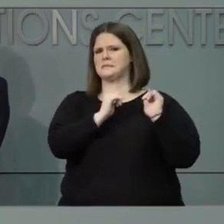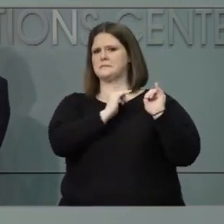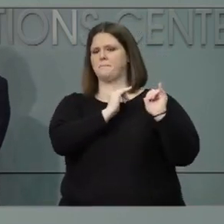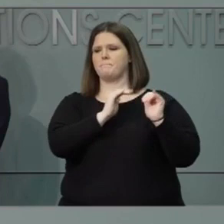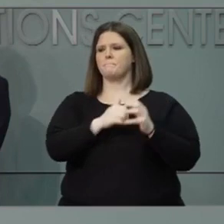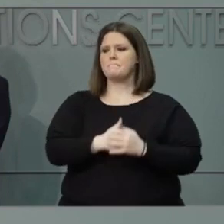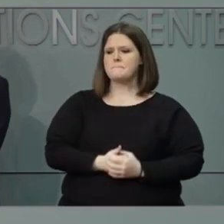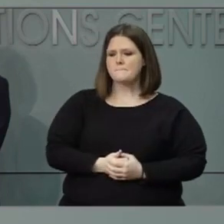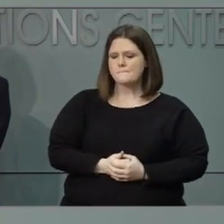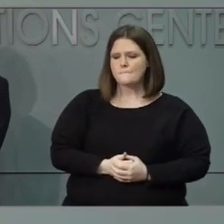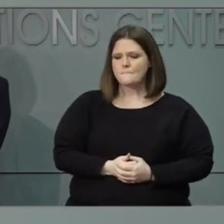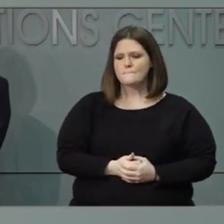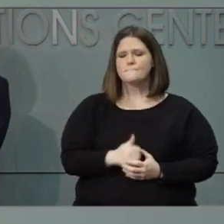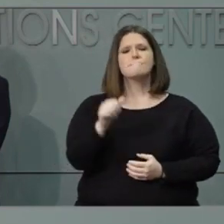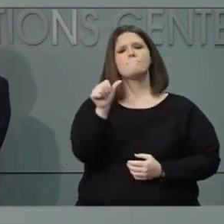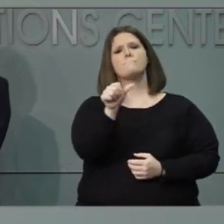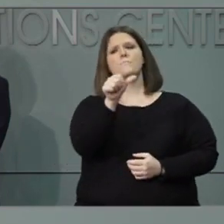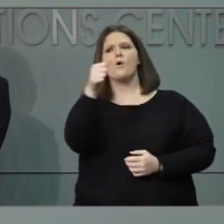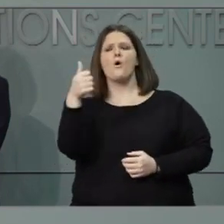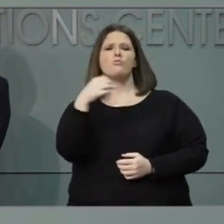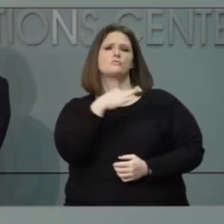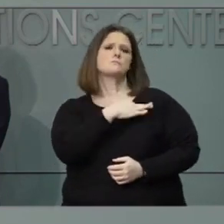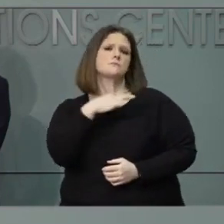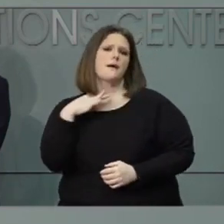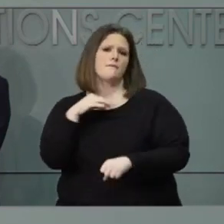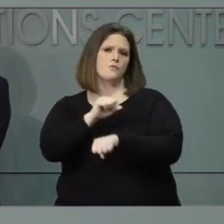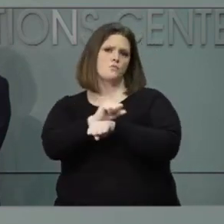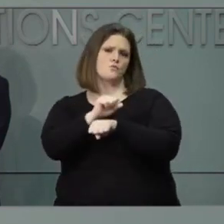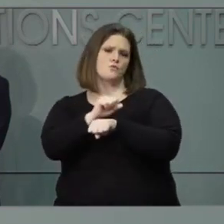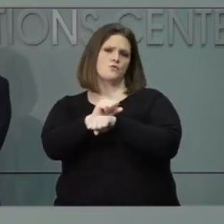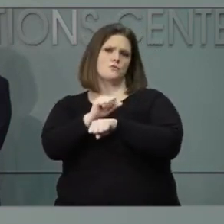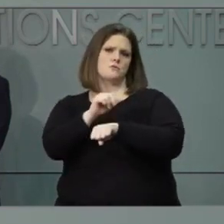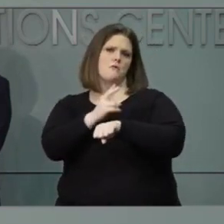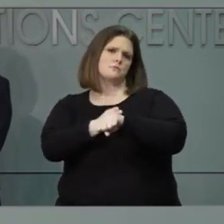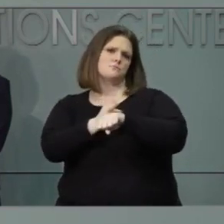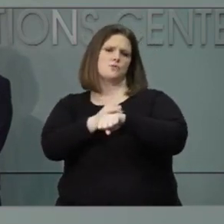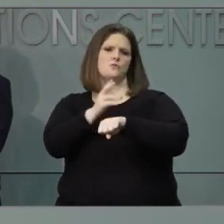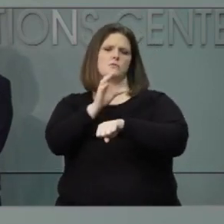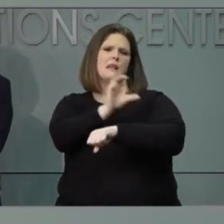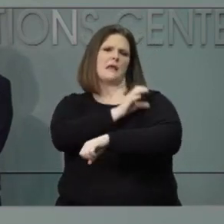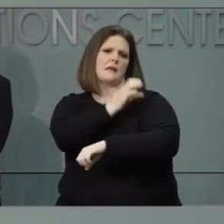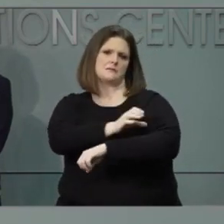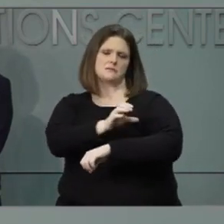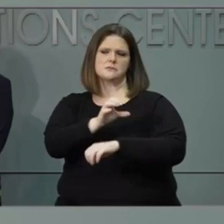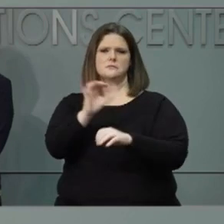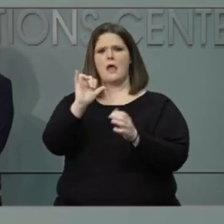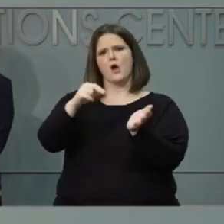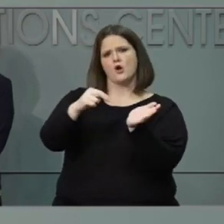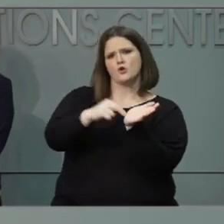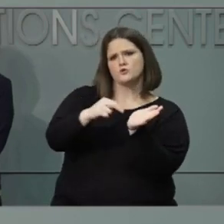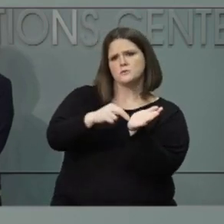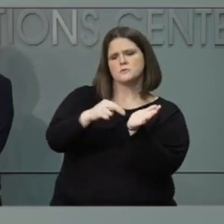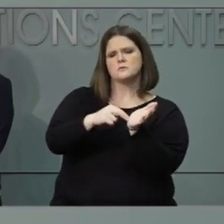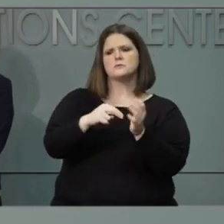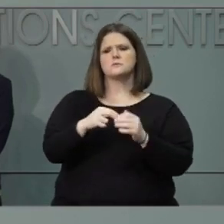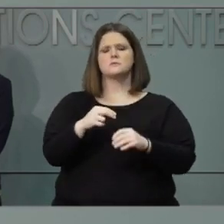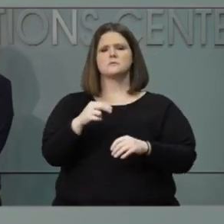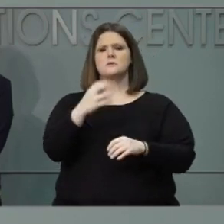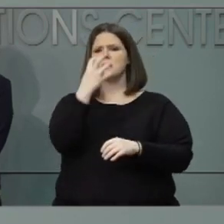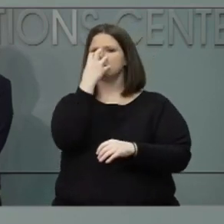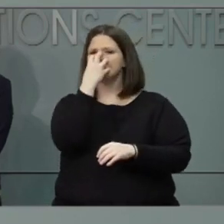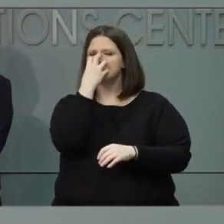healthcare personnel, folks like clinical nurse anesthetists,